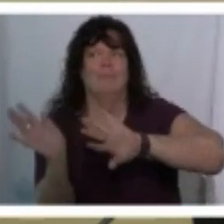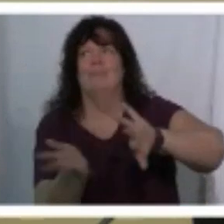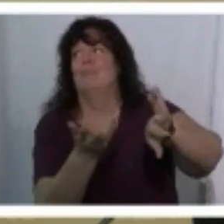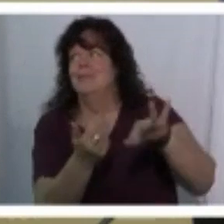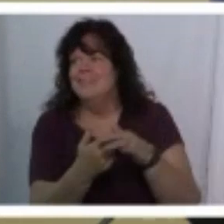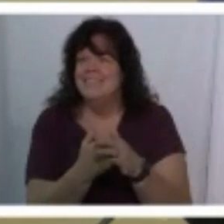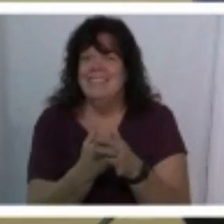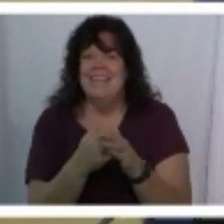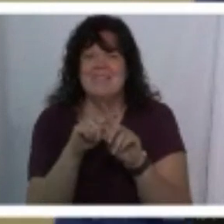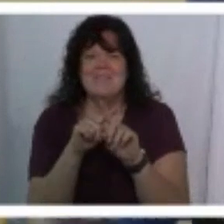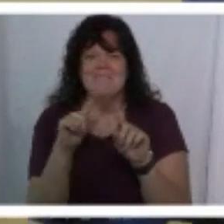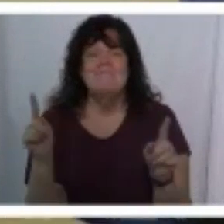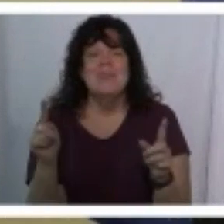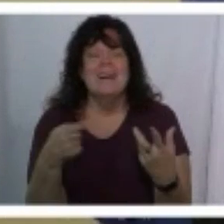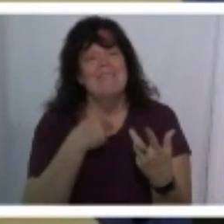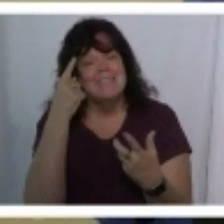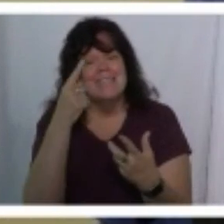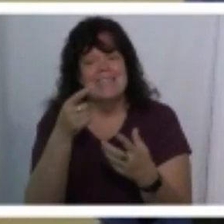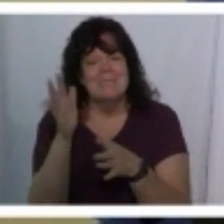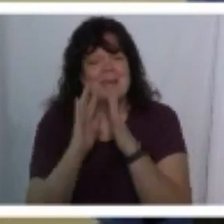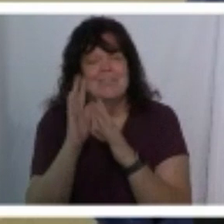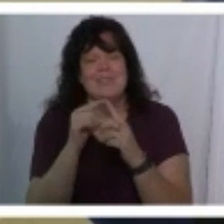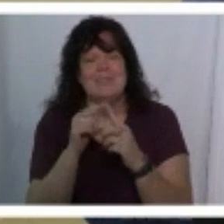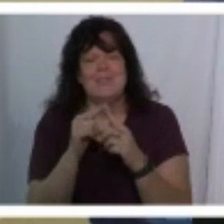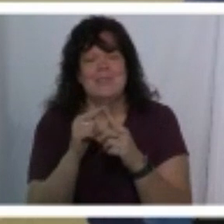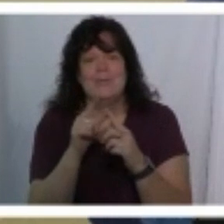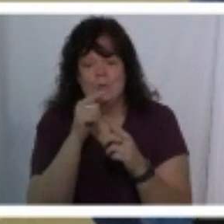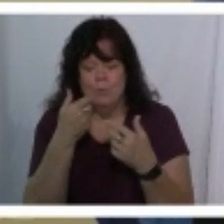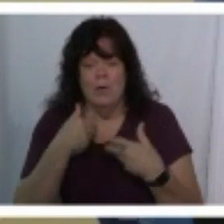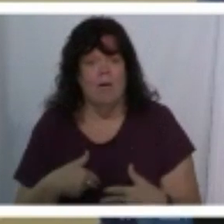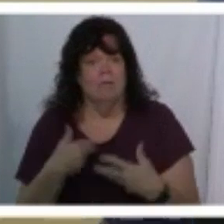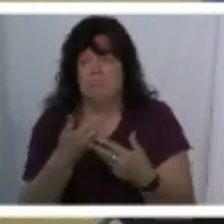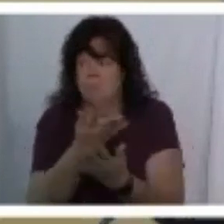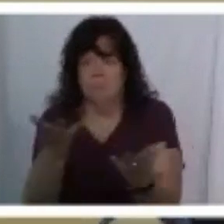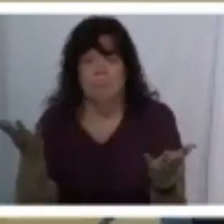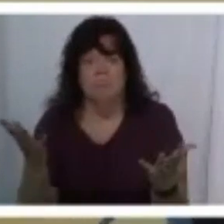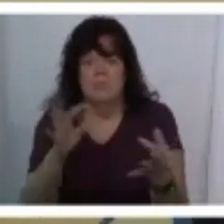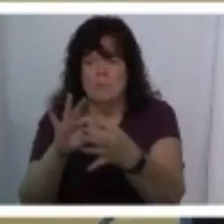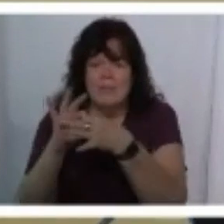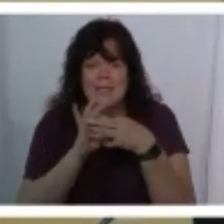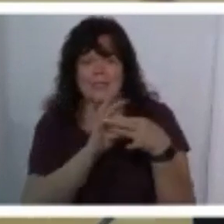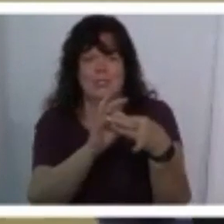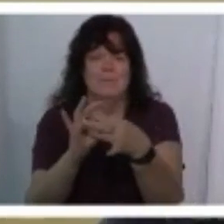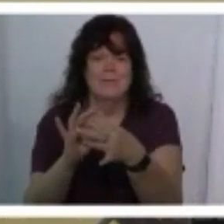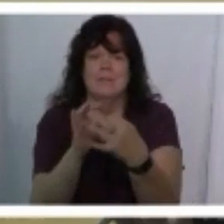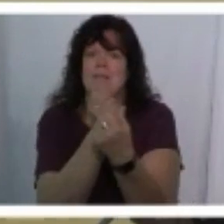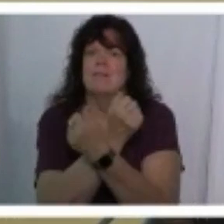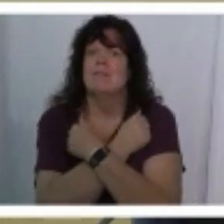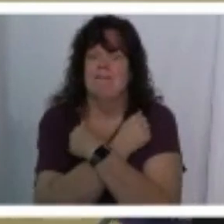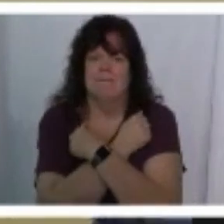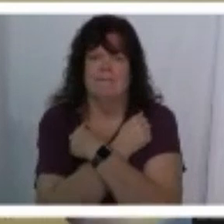but i was thinking back to who we are relationships love